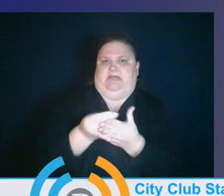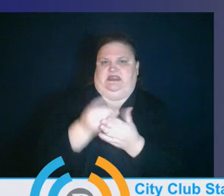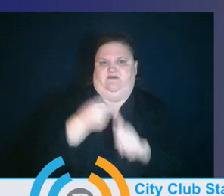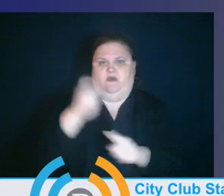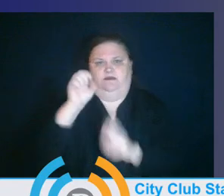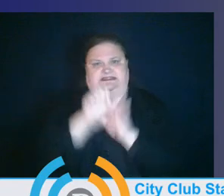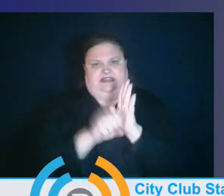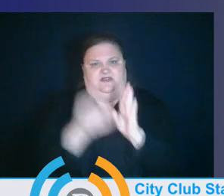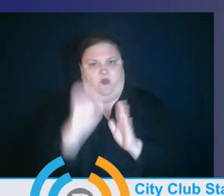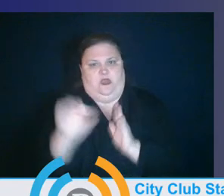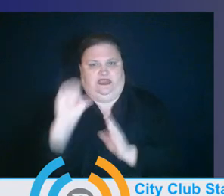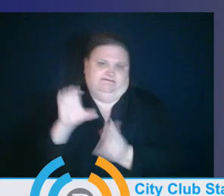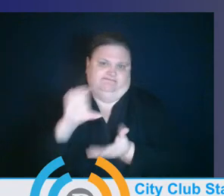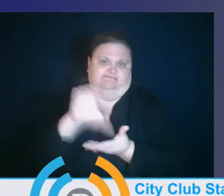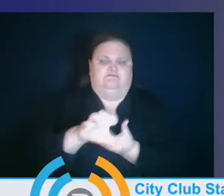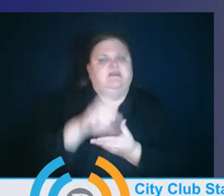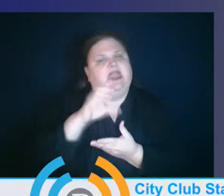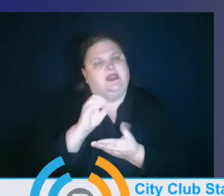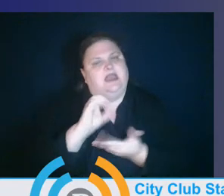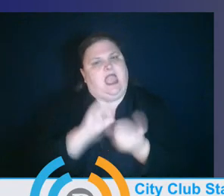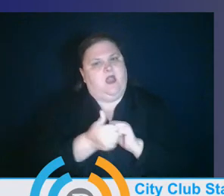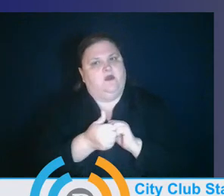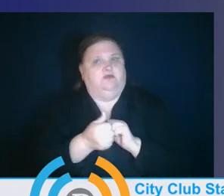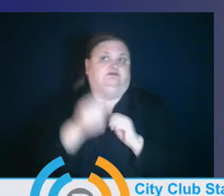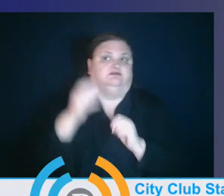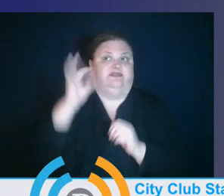those funds to reopen our schools?